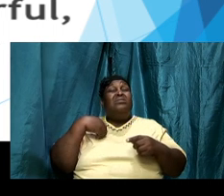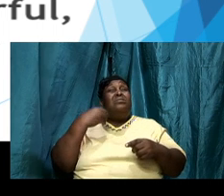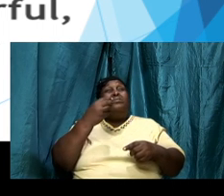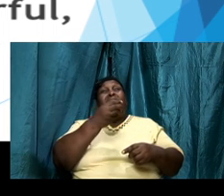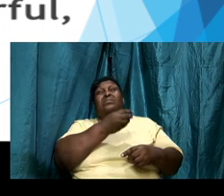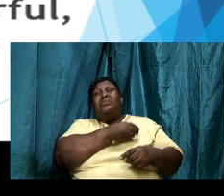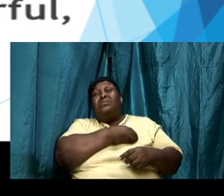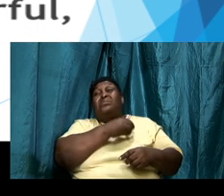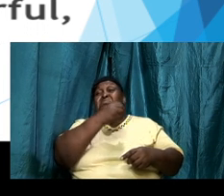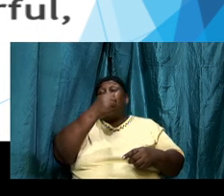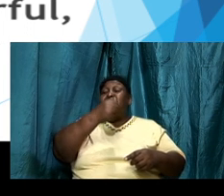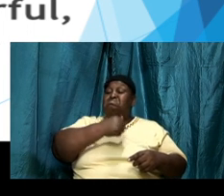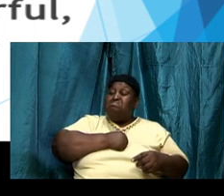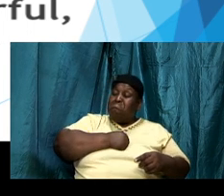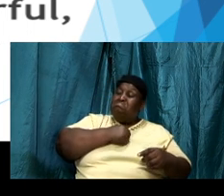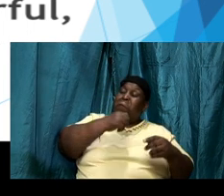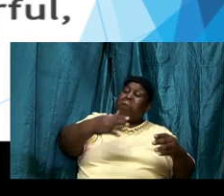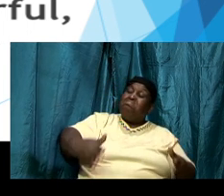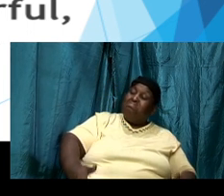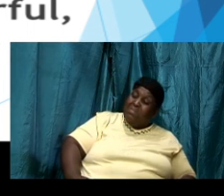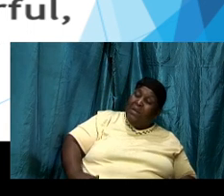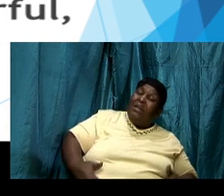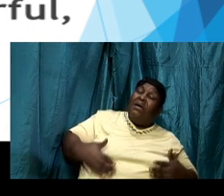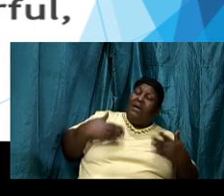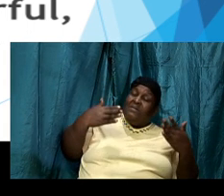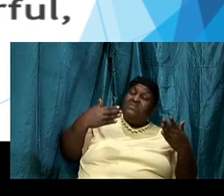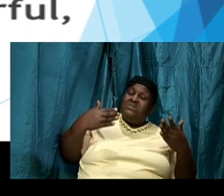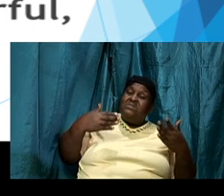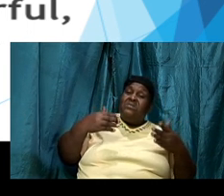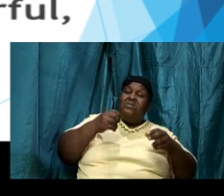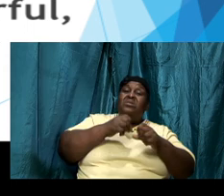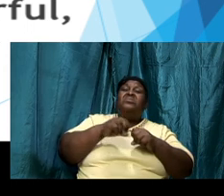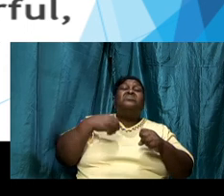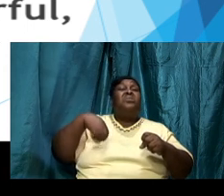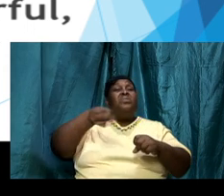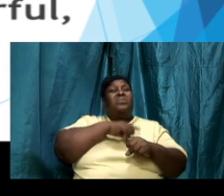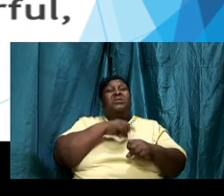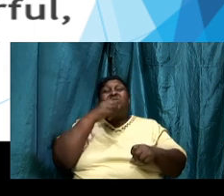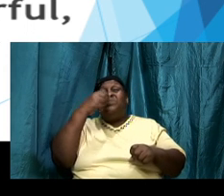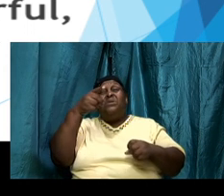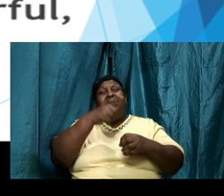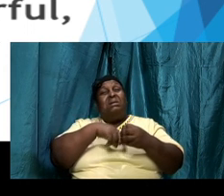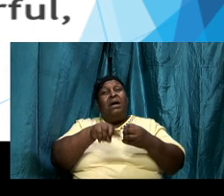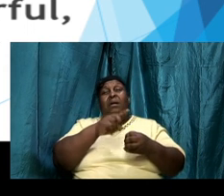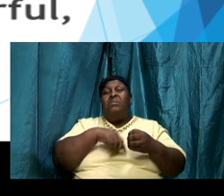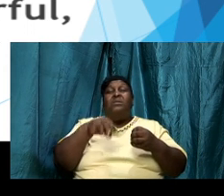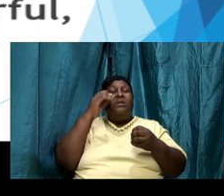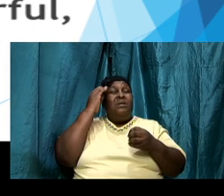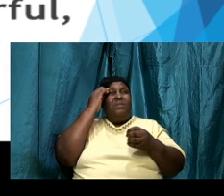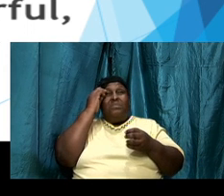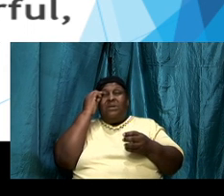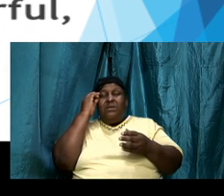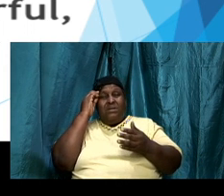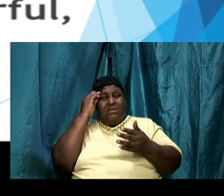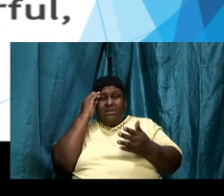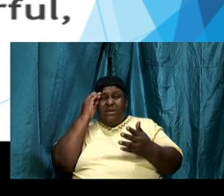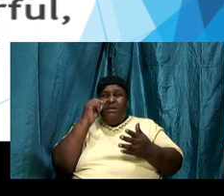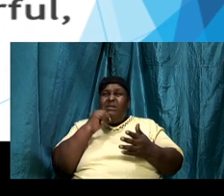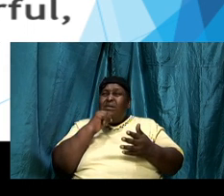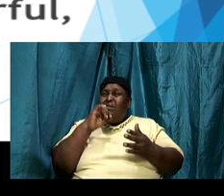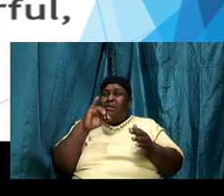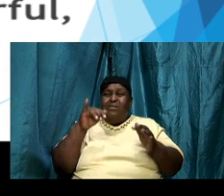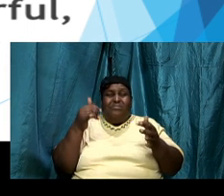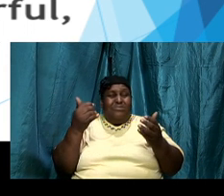own lives so we are talking about meditating but I'm telling us that it is not just